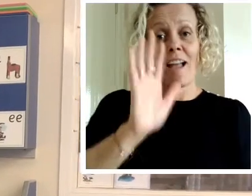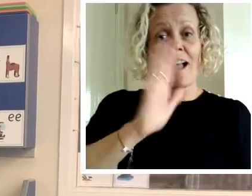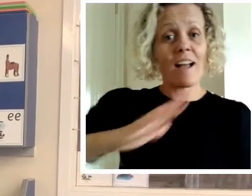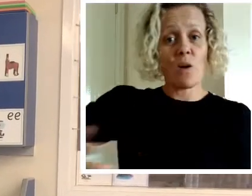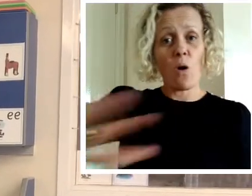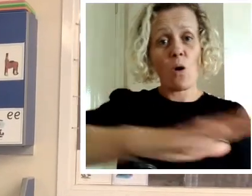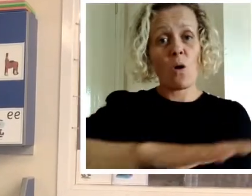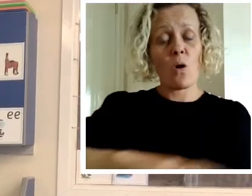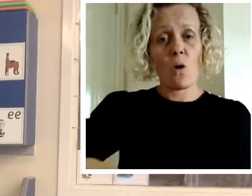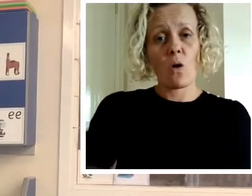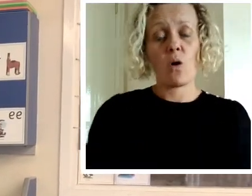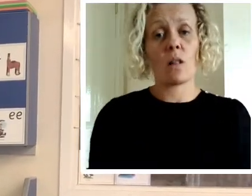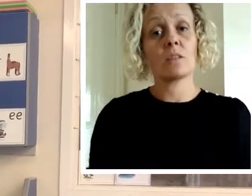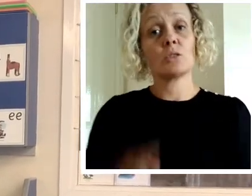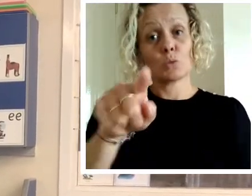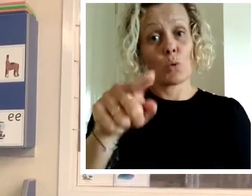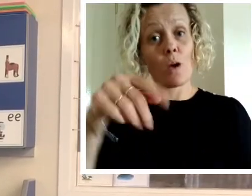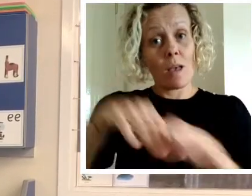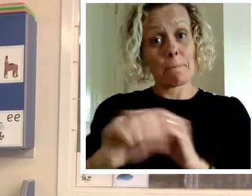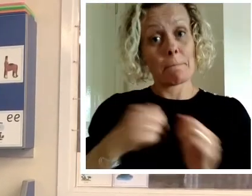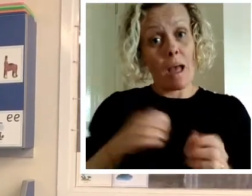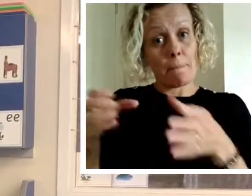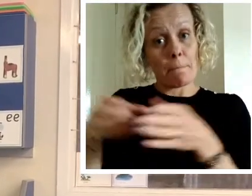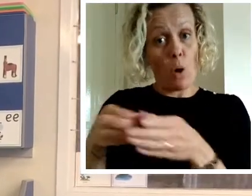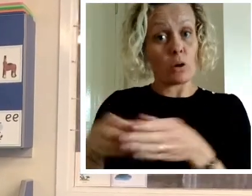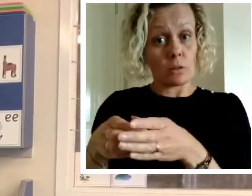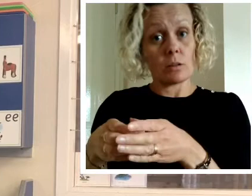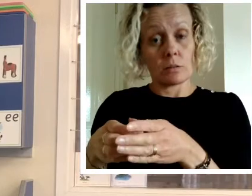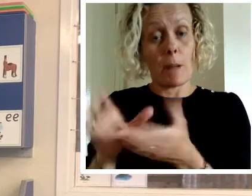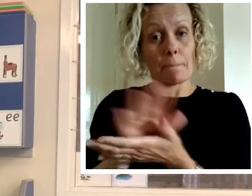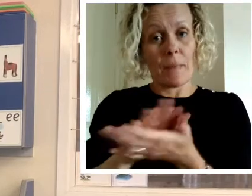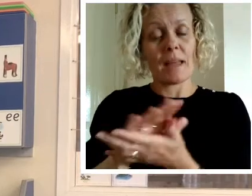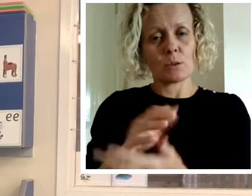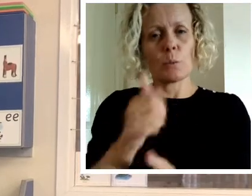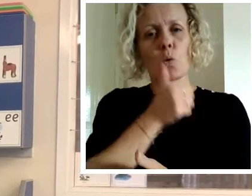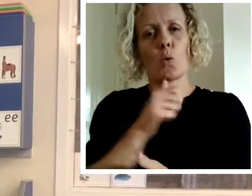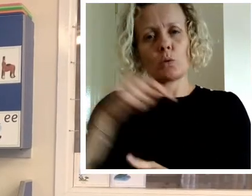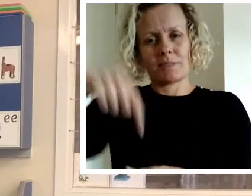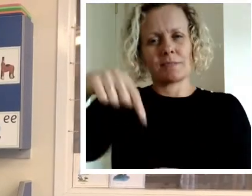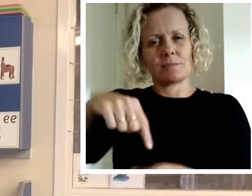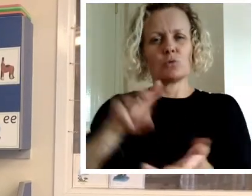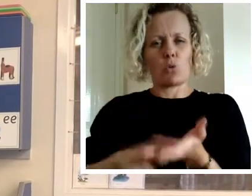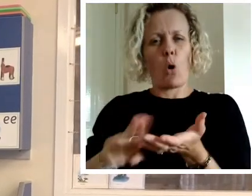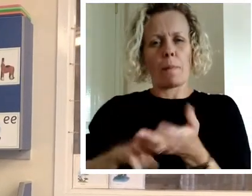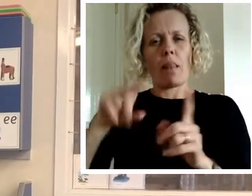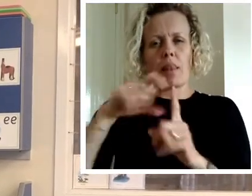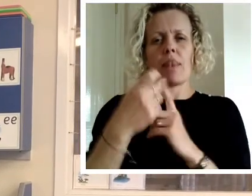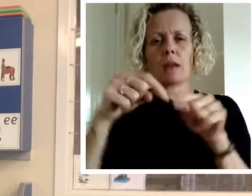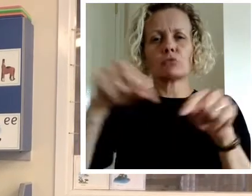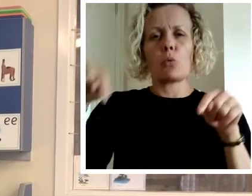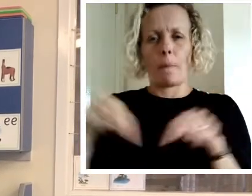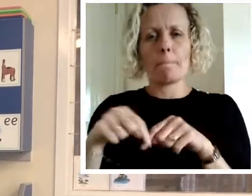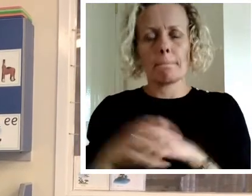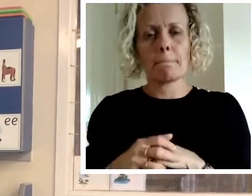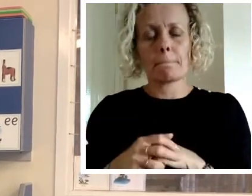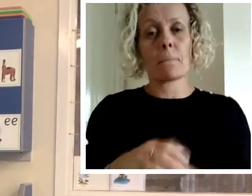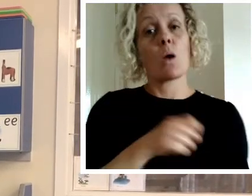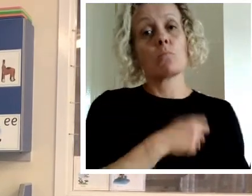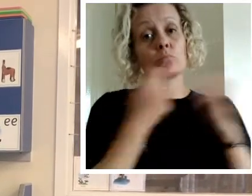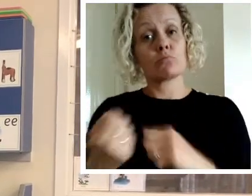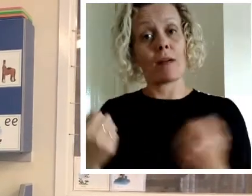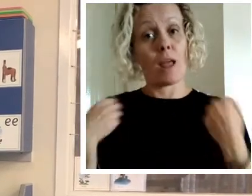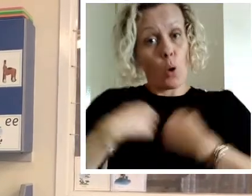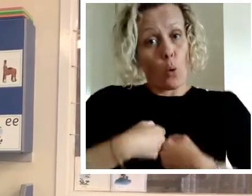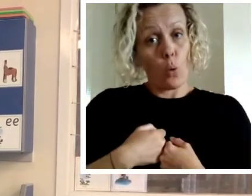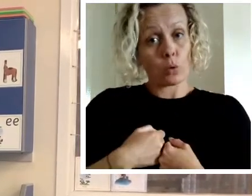Hi everyone! If you're in my pod in reception we're going to be using this classroom. We're coming over to bring